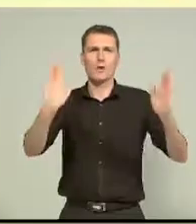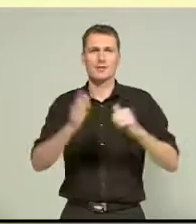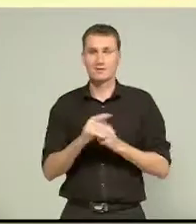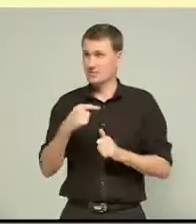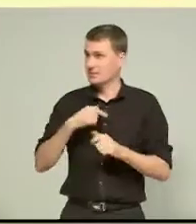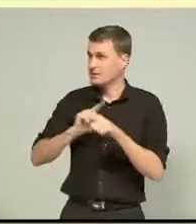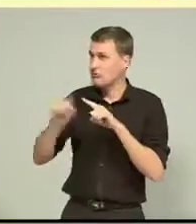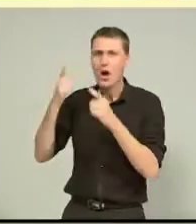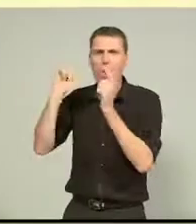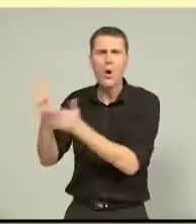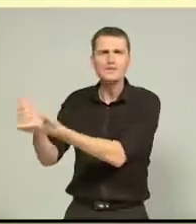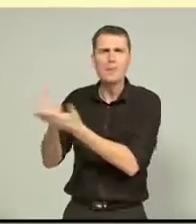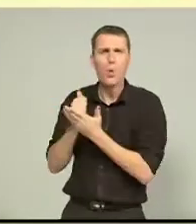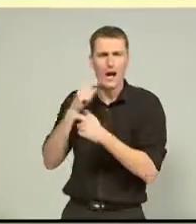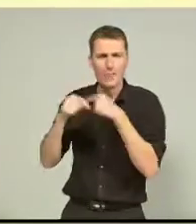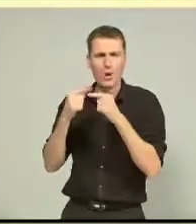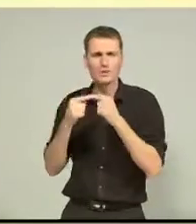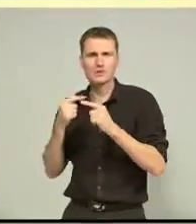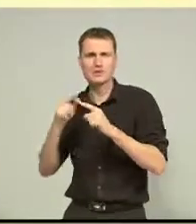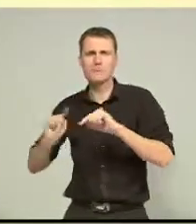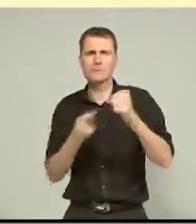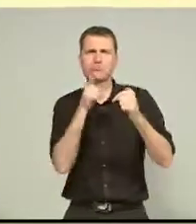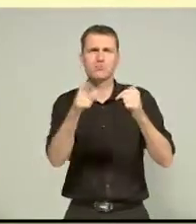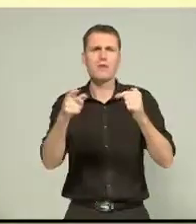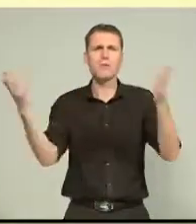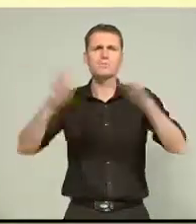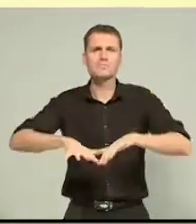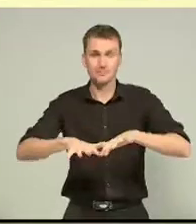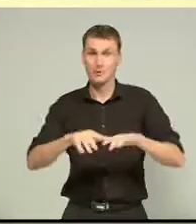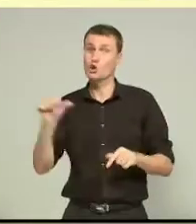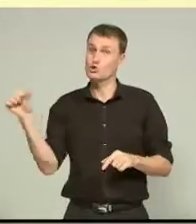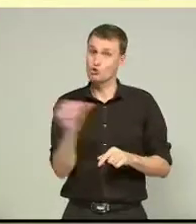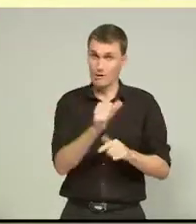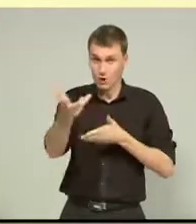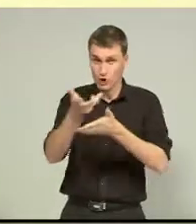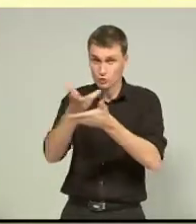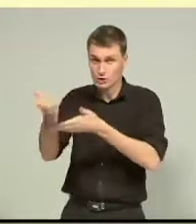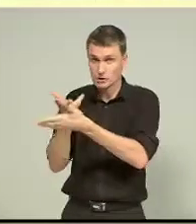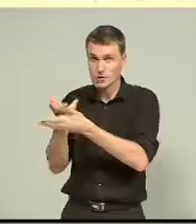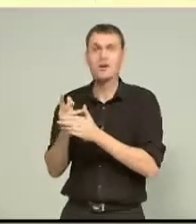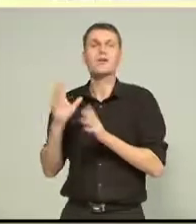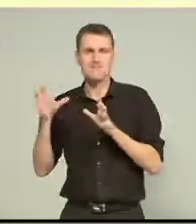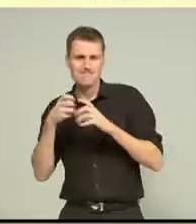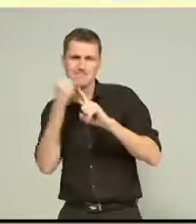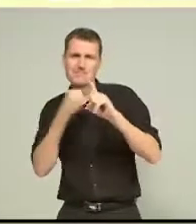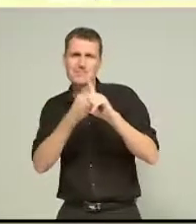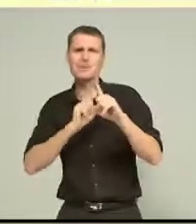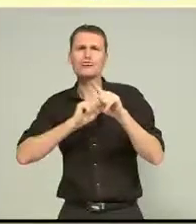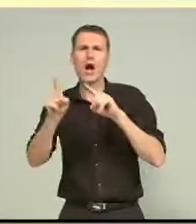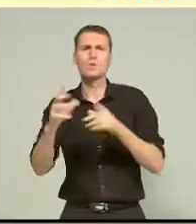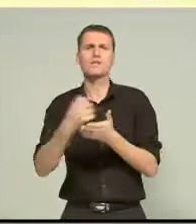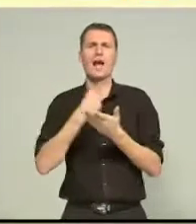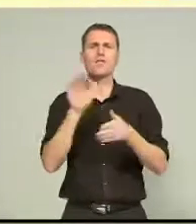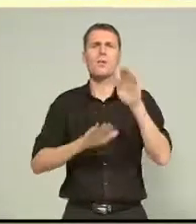which suggested the council should have consulted the public. The group then made every effort to save the pool, including this Facebook